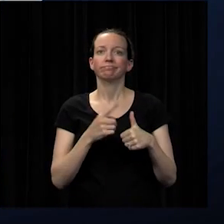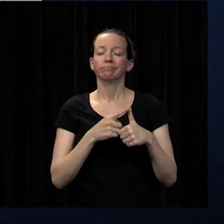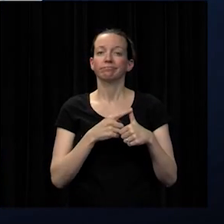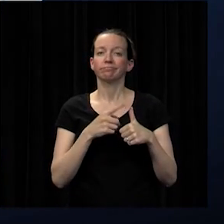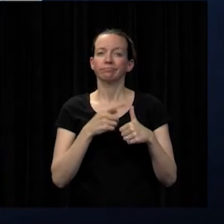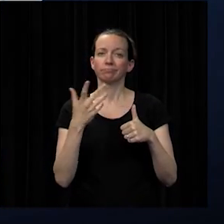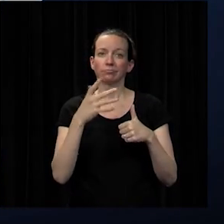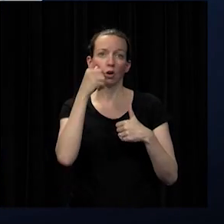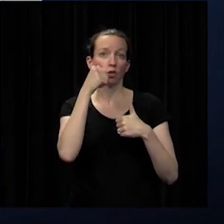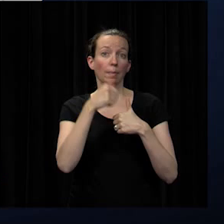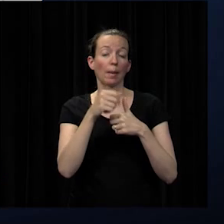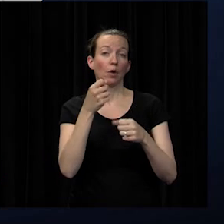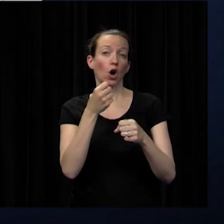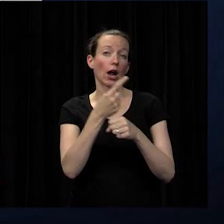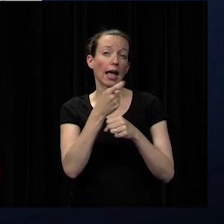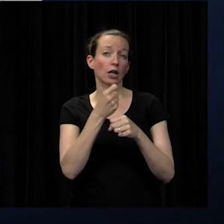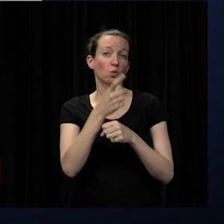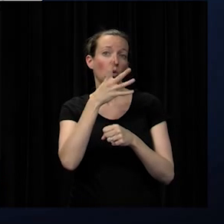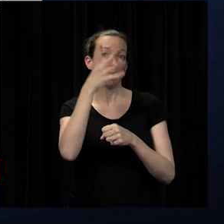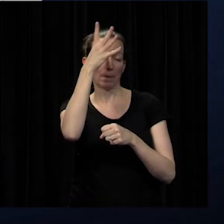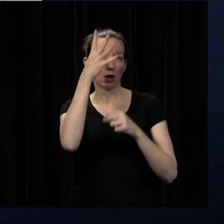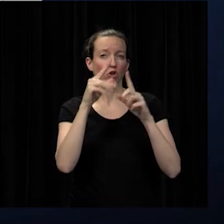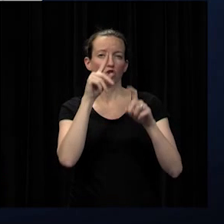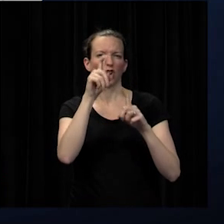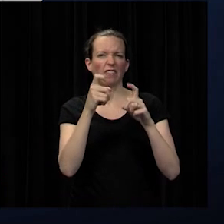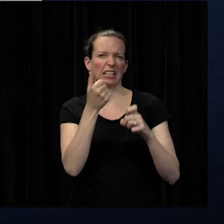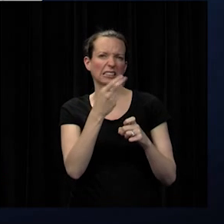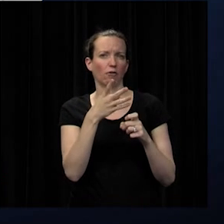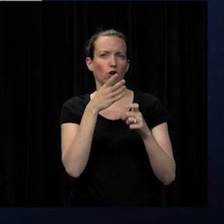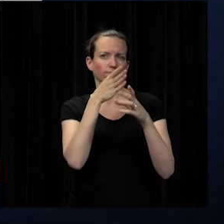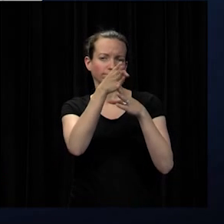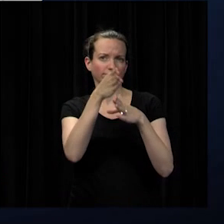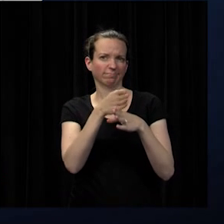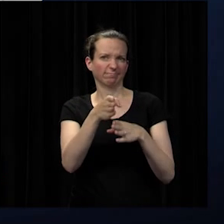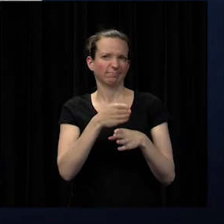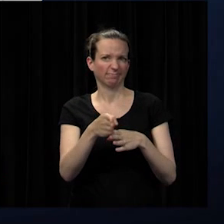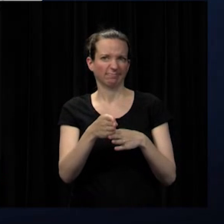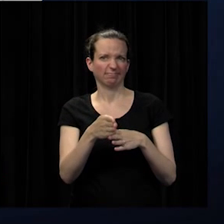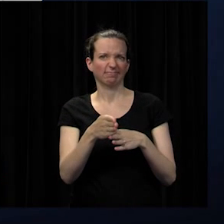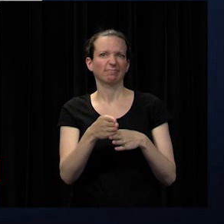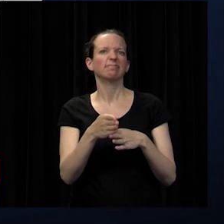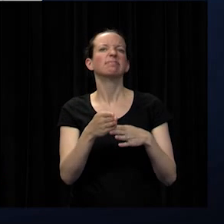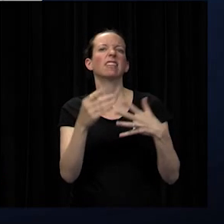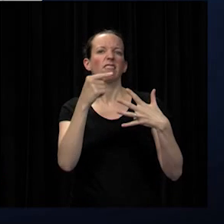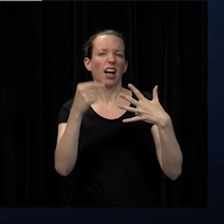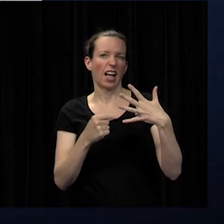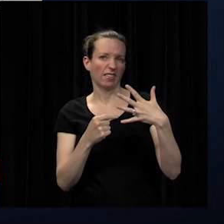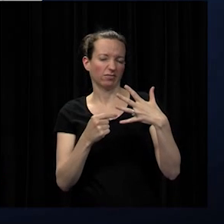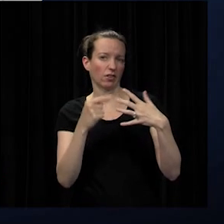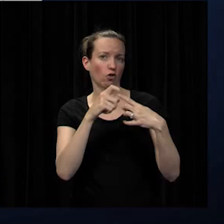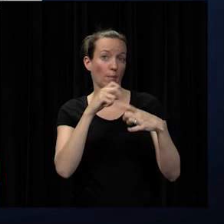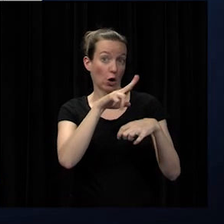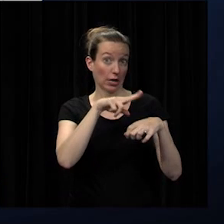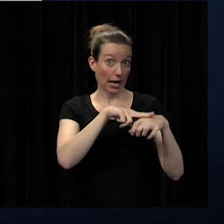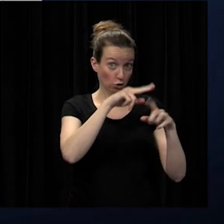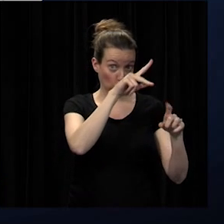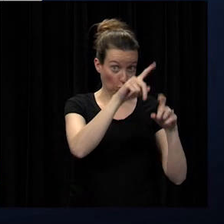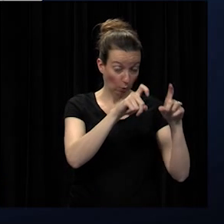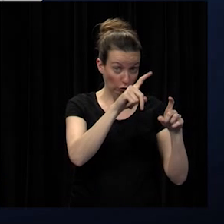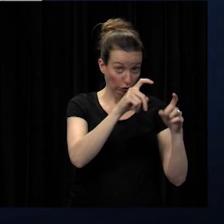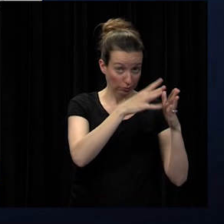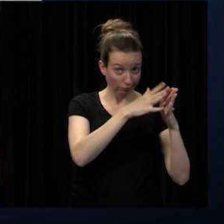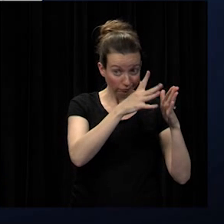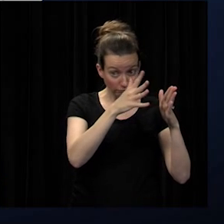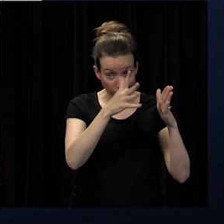that our annual parent survey looks at several areas five that i've listed up there from our national questions to the district